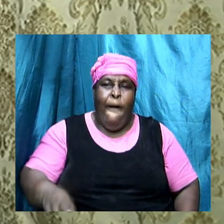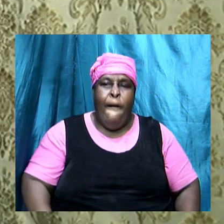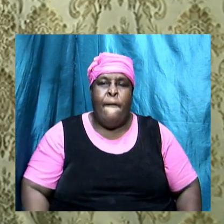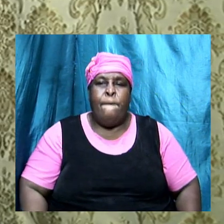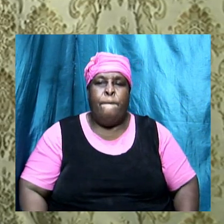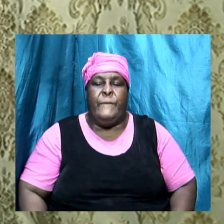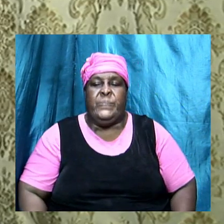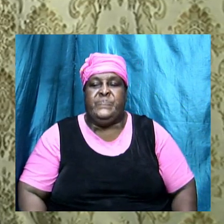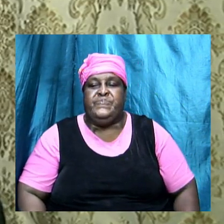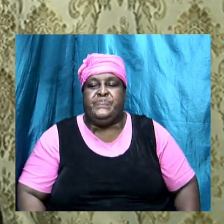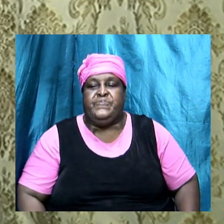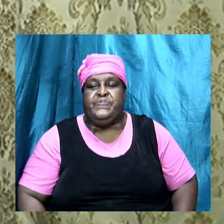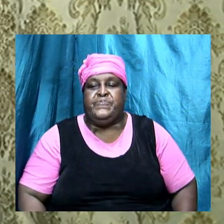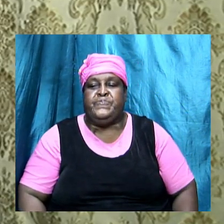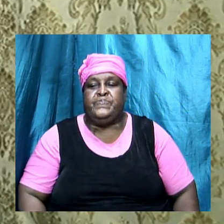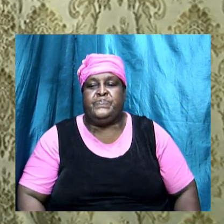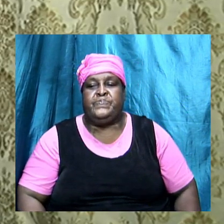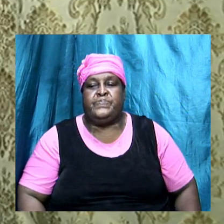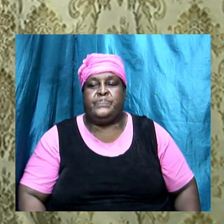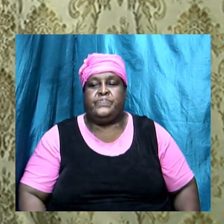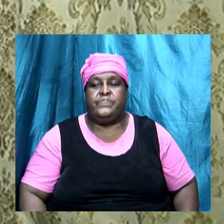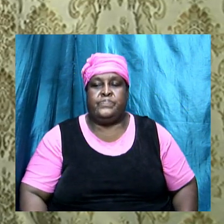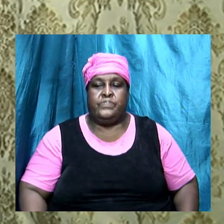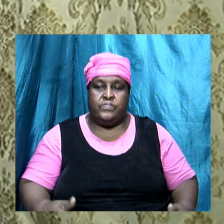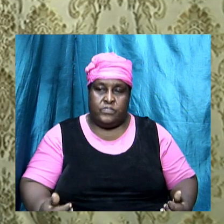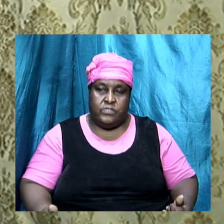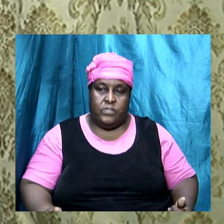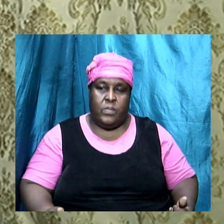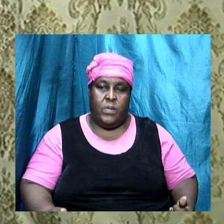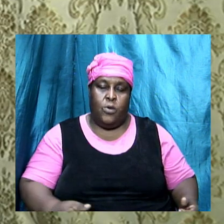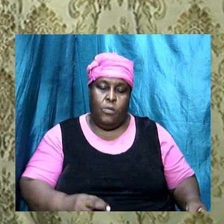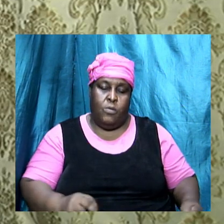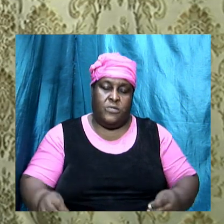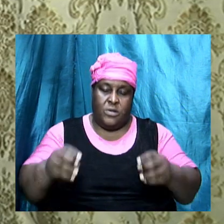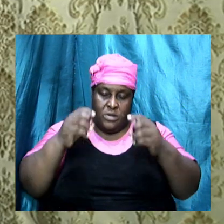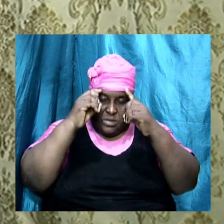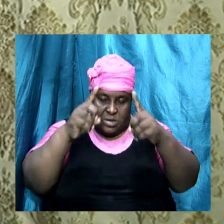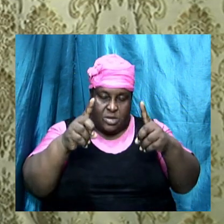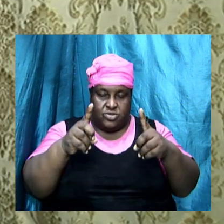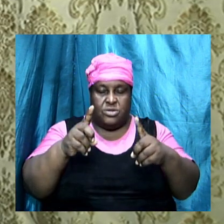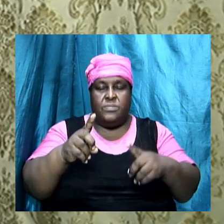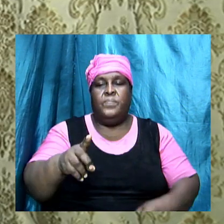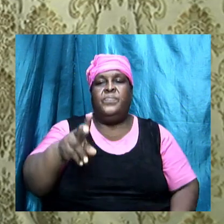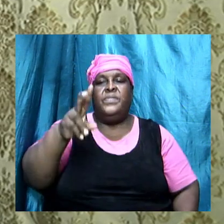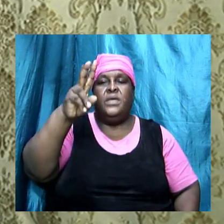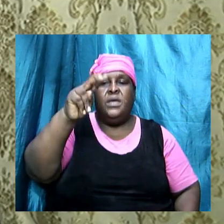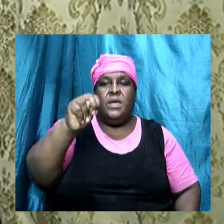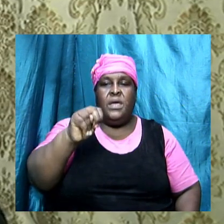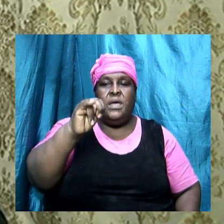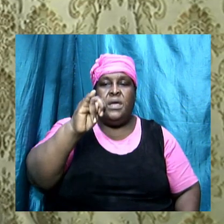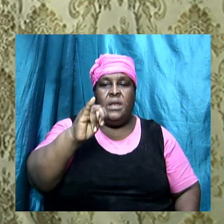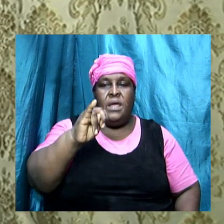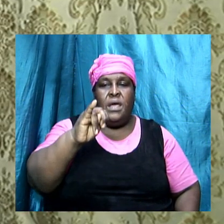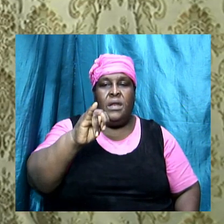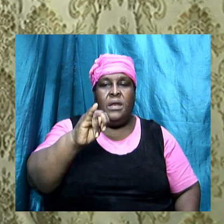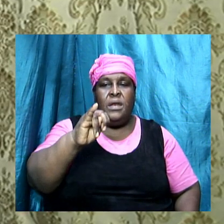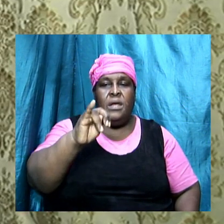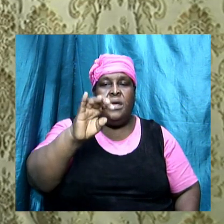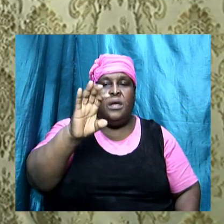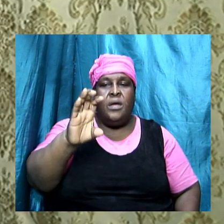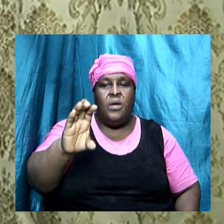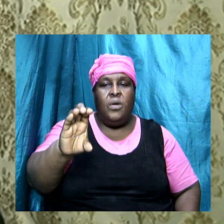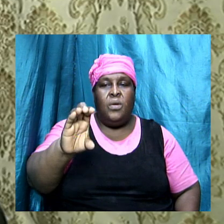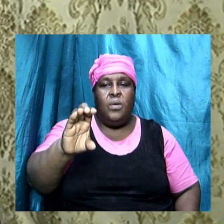I know we move down to the doctrine of the Nicolation, I feel like we get the point, as it pertains to the doctrine